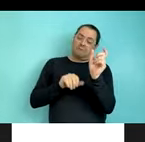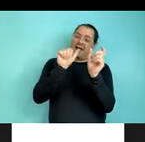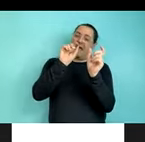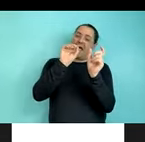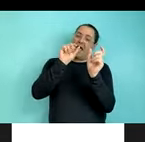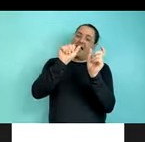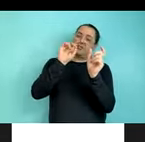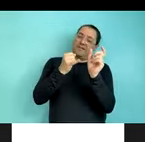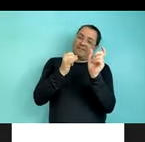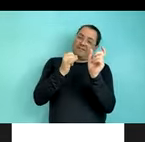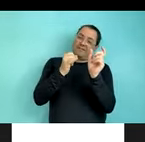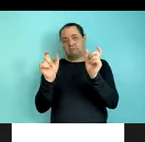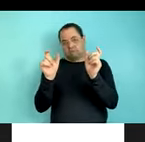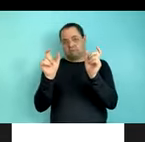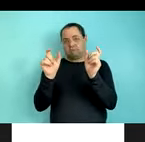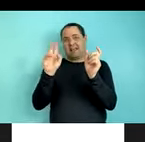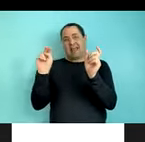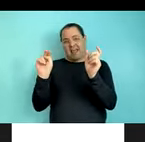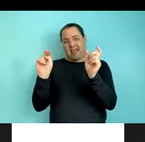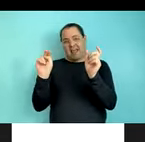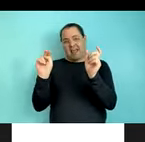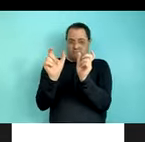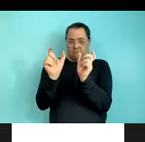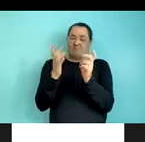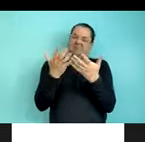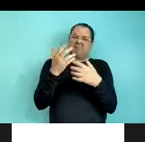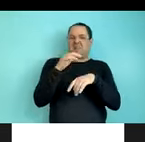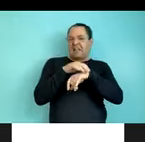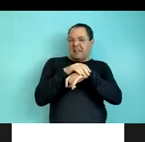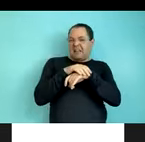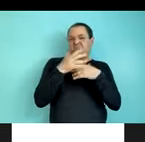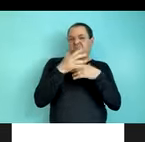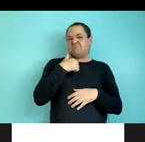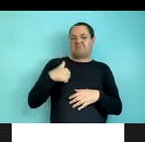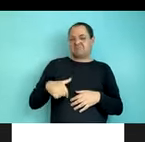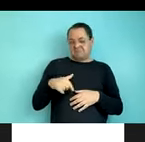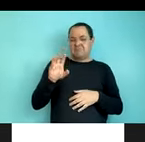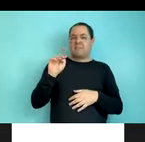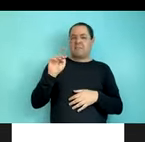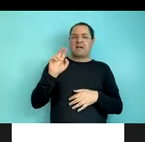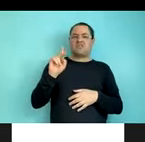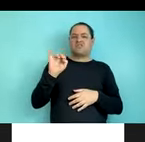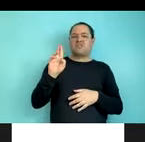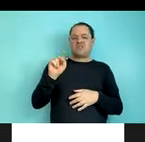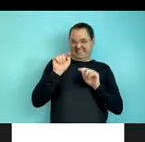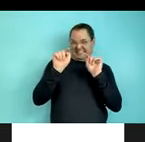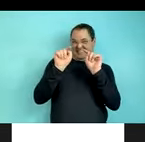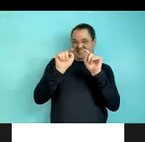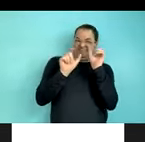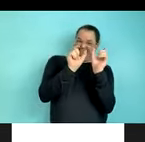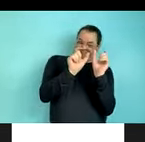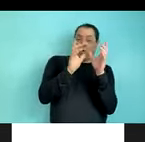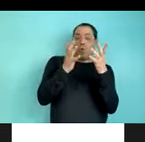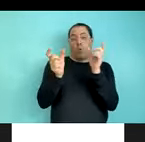last. And if you're a speaker of a language like English or Mandarin, this is what you do. Another option